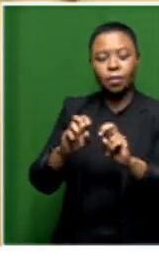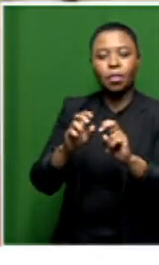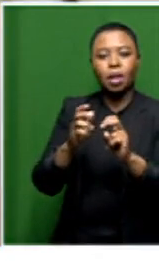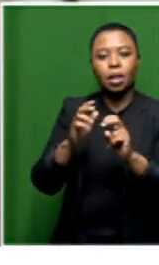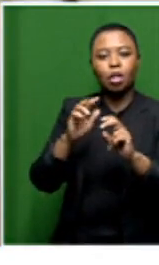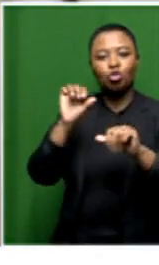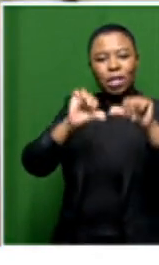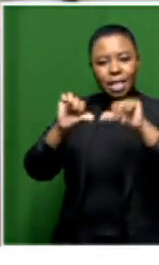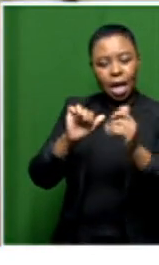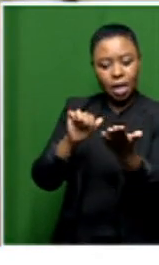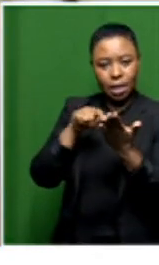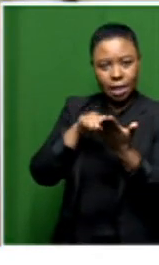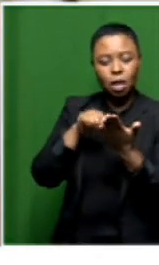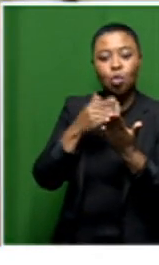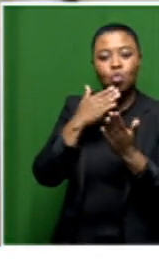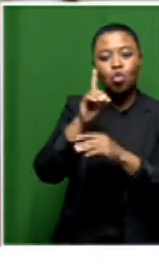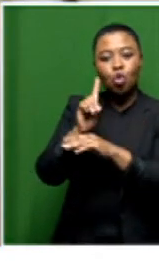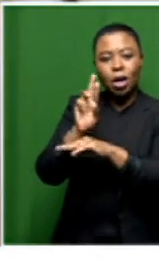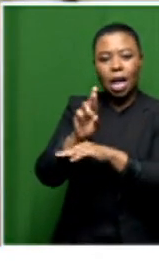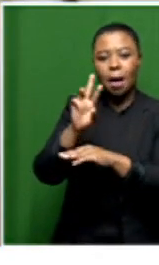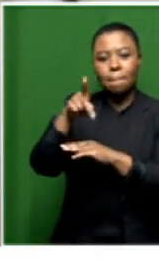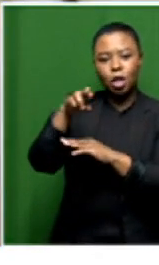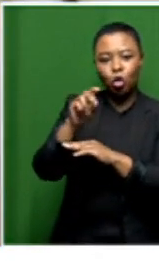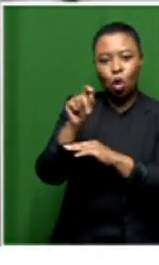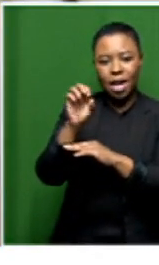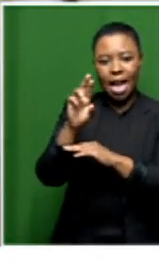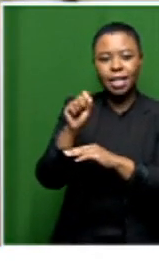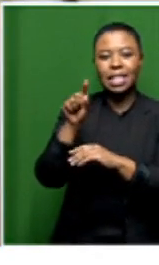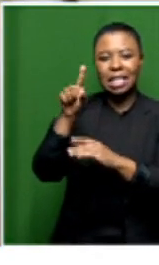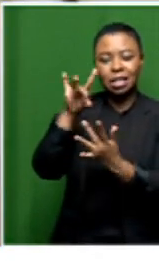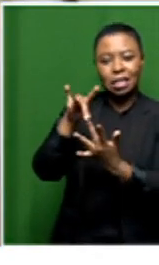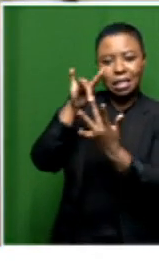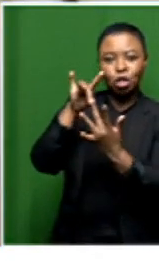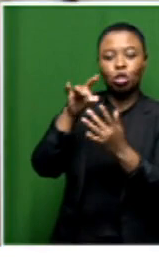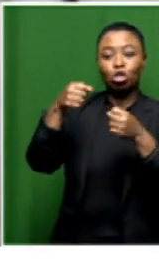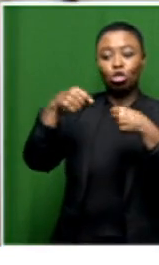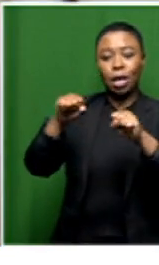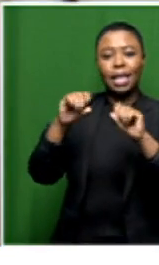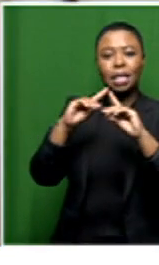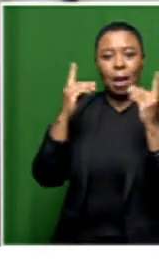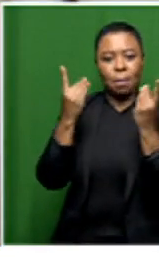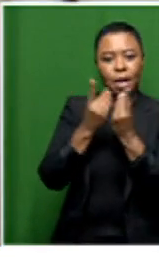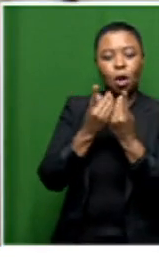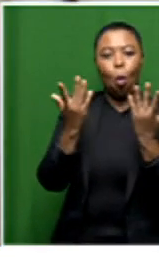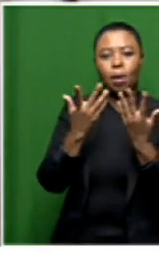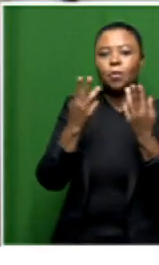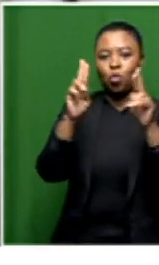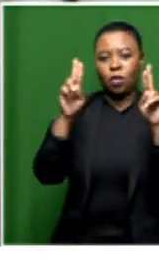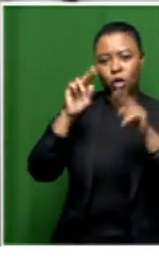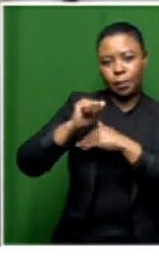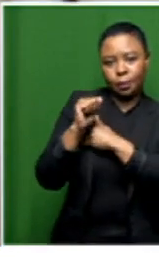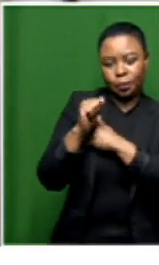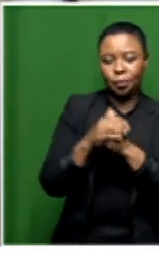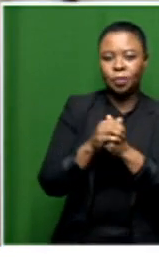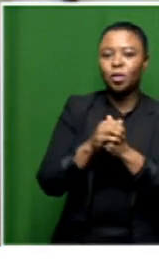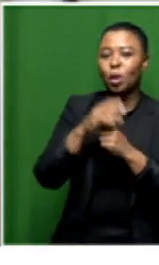professor risha pretorius a distinguished professor and chair of the psychological science department at the university of stellenbosch